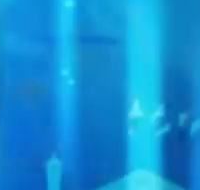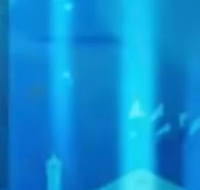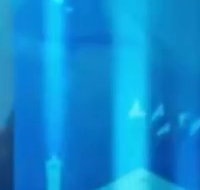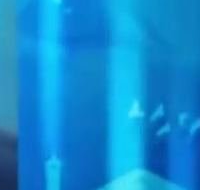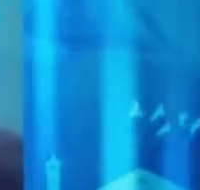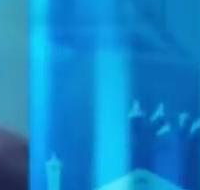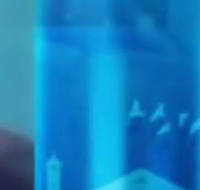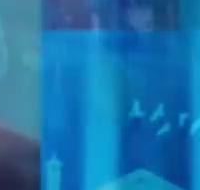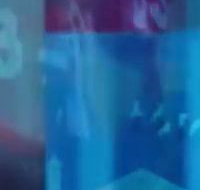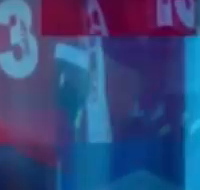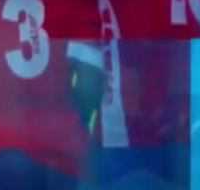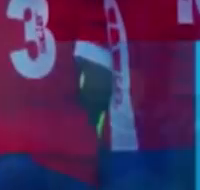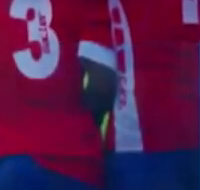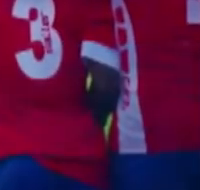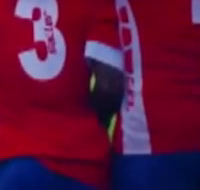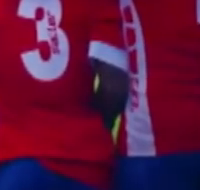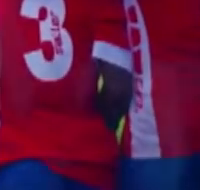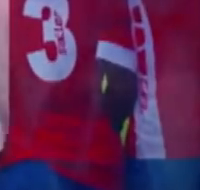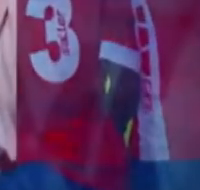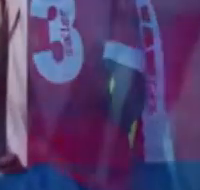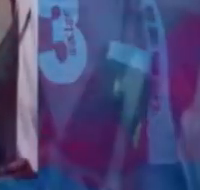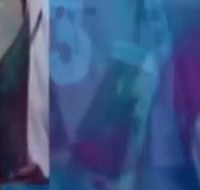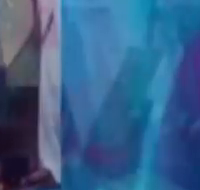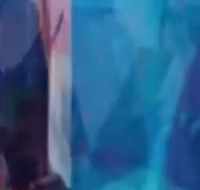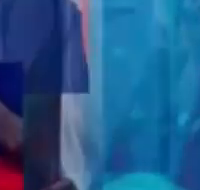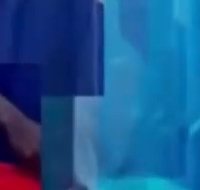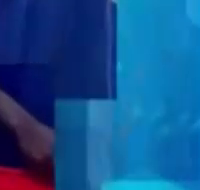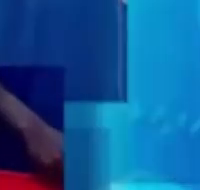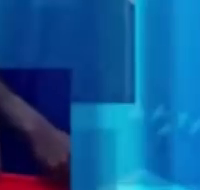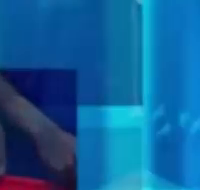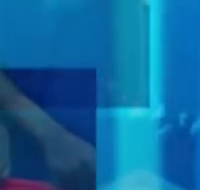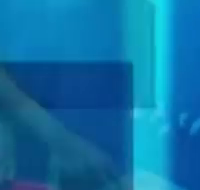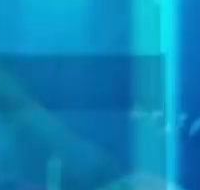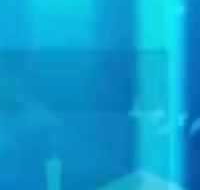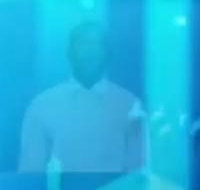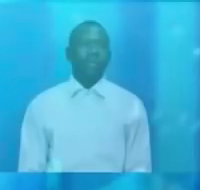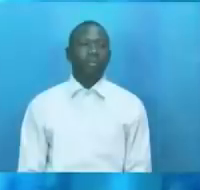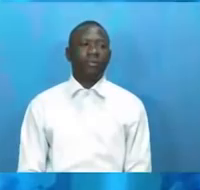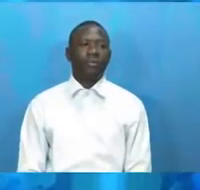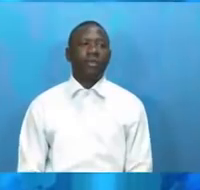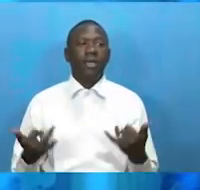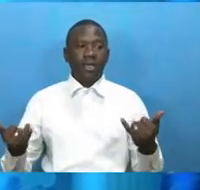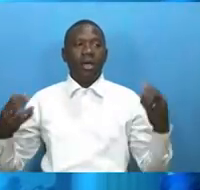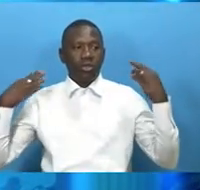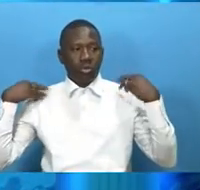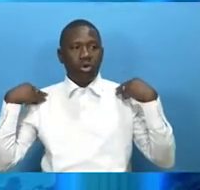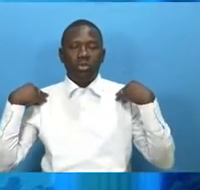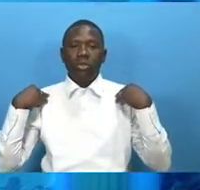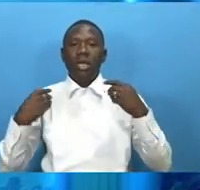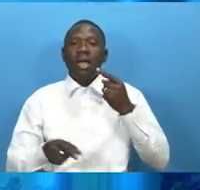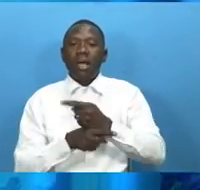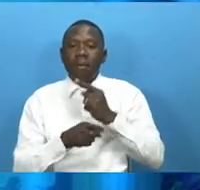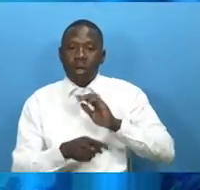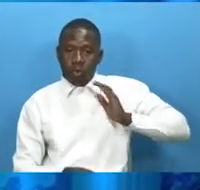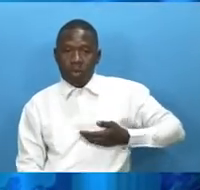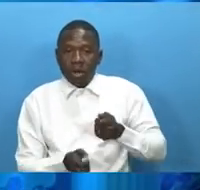now the gambia women's